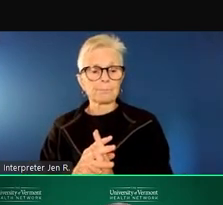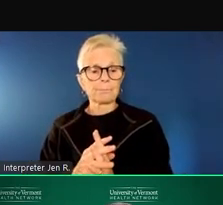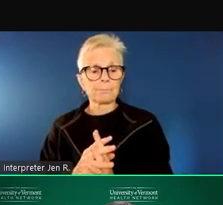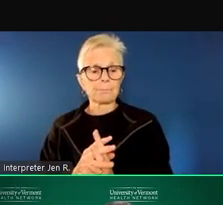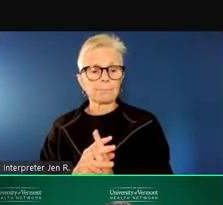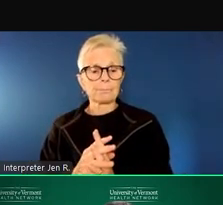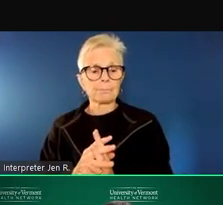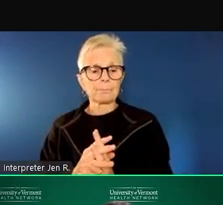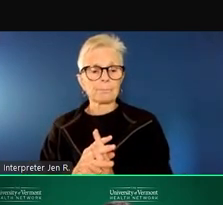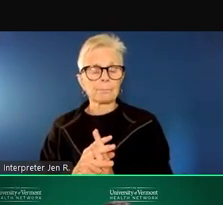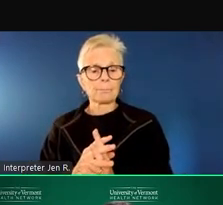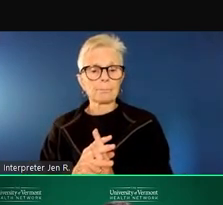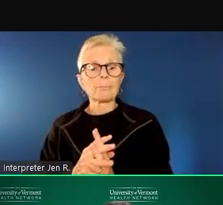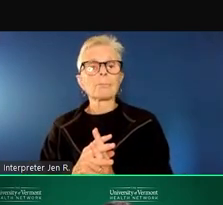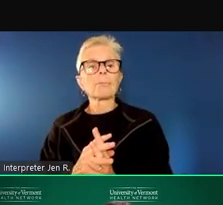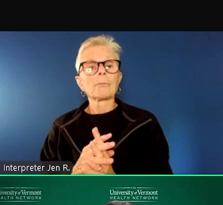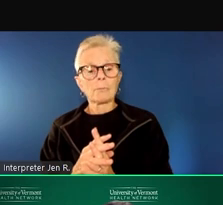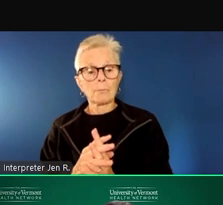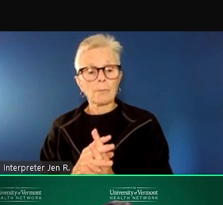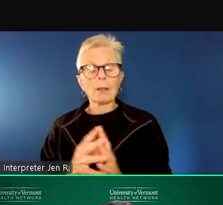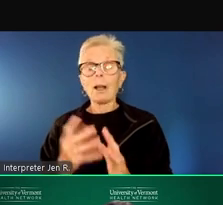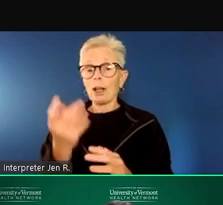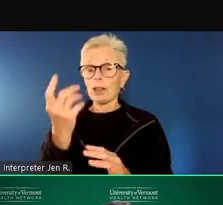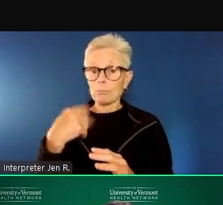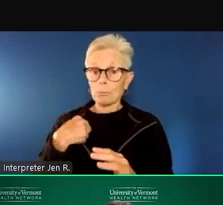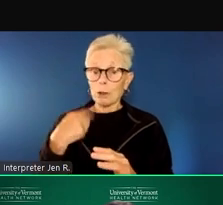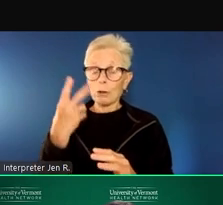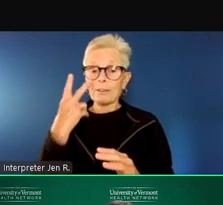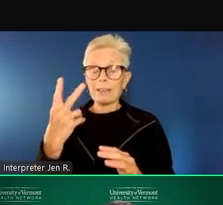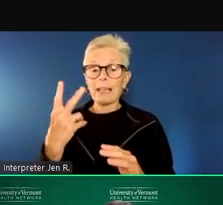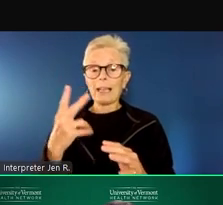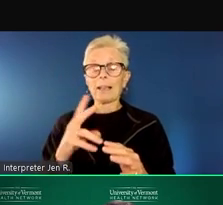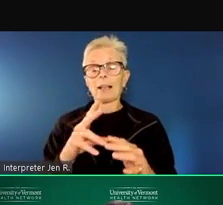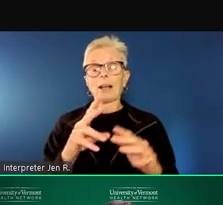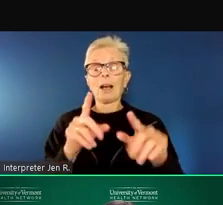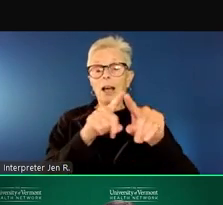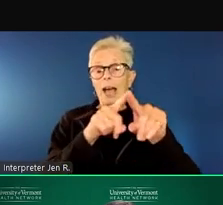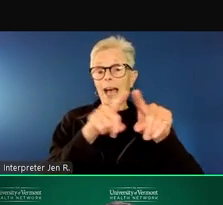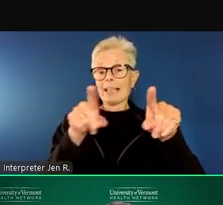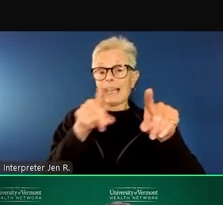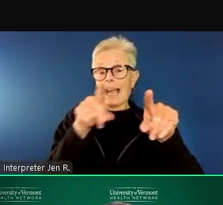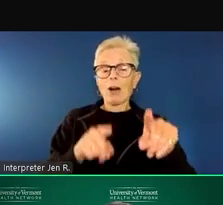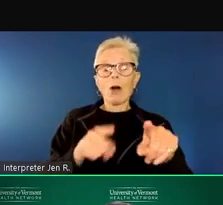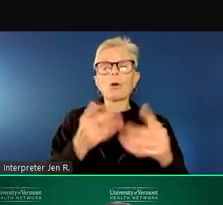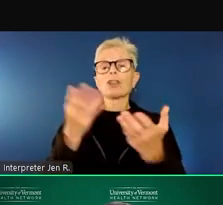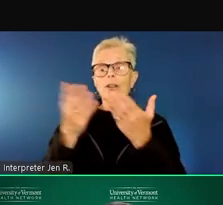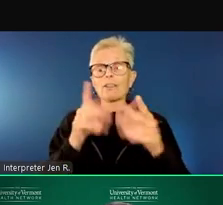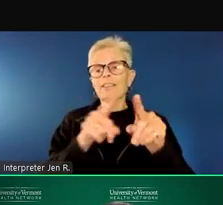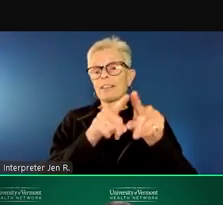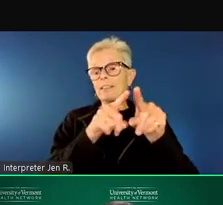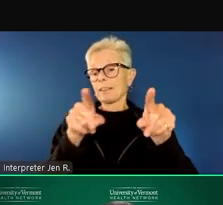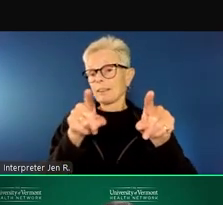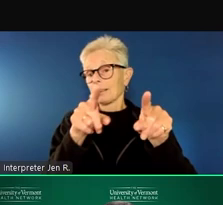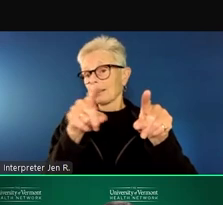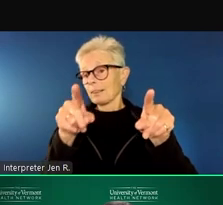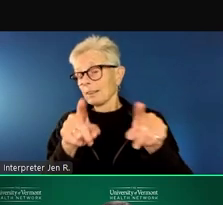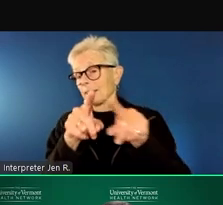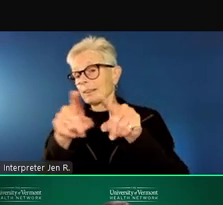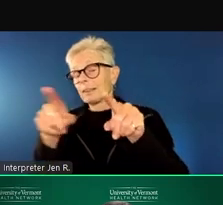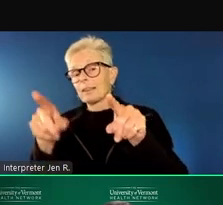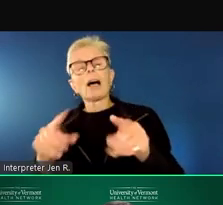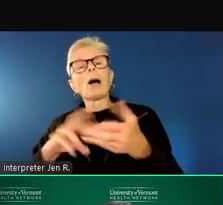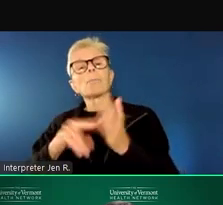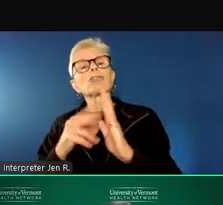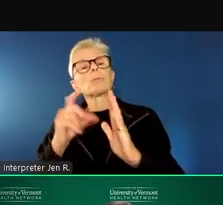While there is an arrow that goes from one resource to the next to the next, you do not have to access crisis